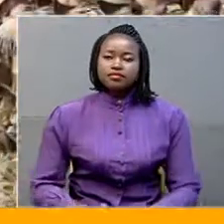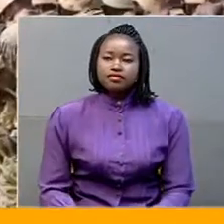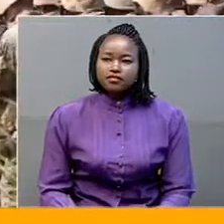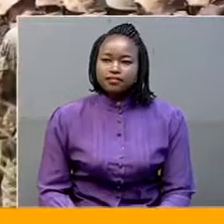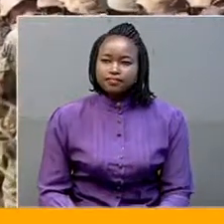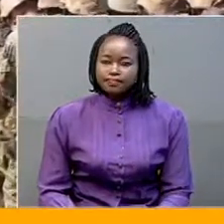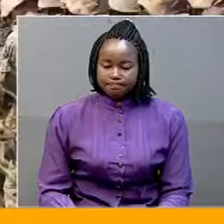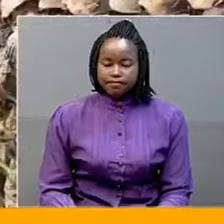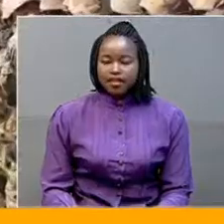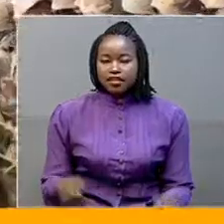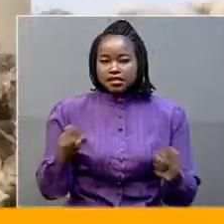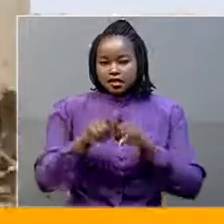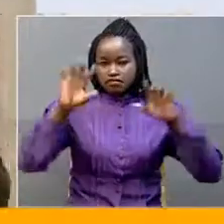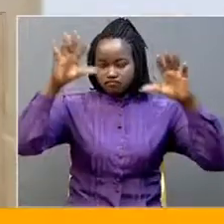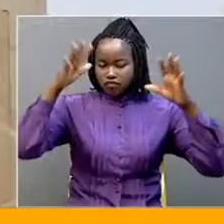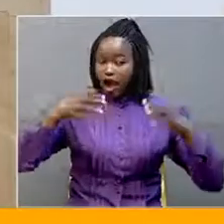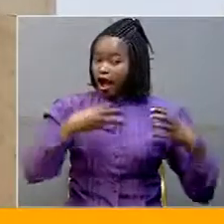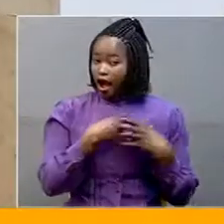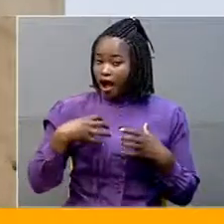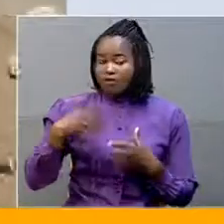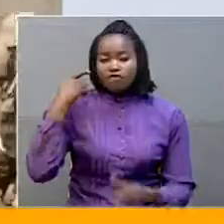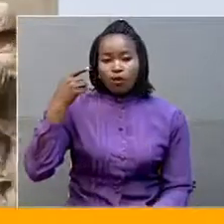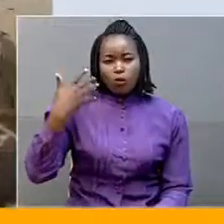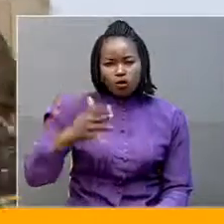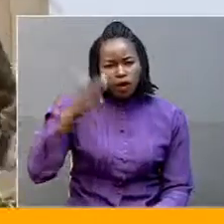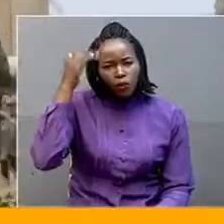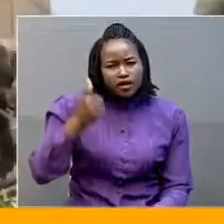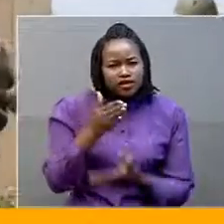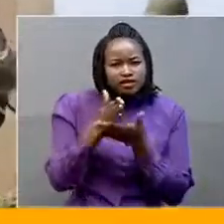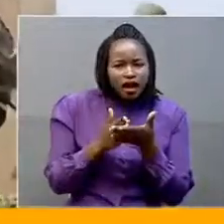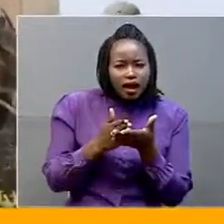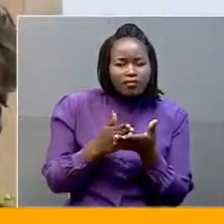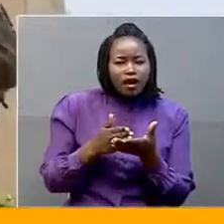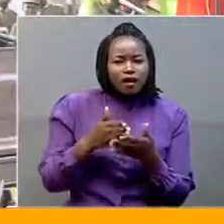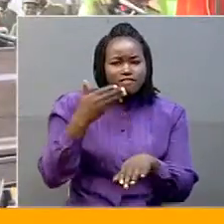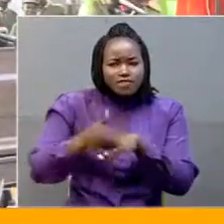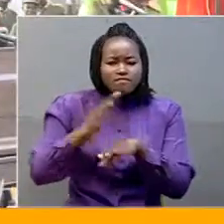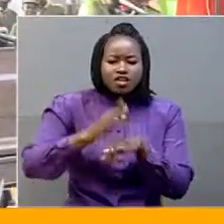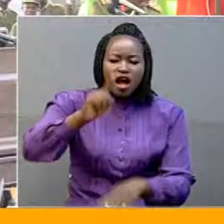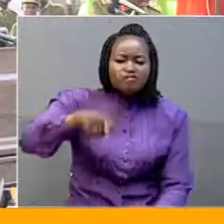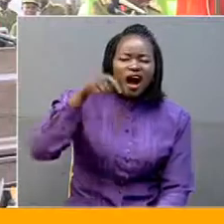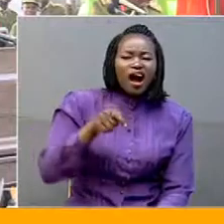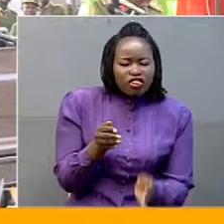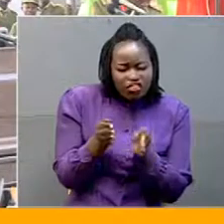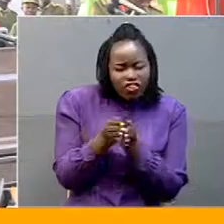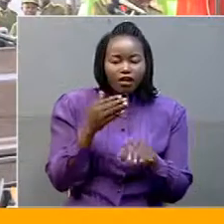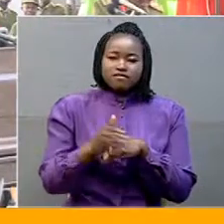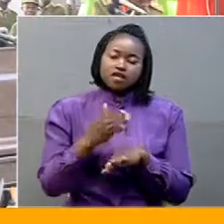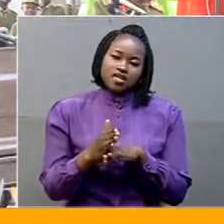He commended the marine forces for arresting fishermen who catch young fish. Now that job